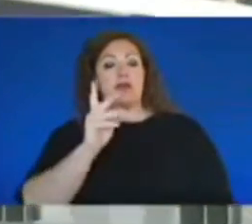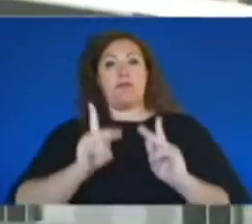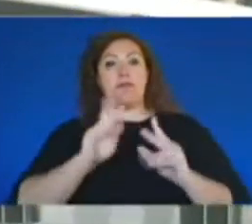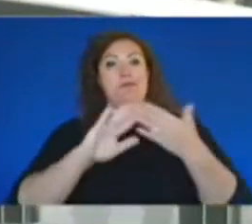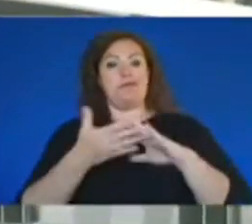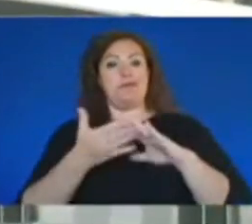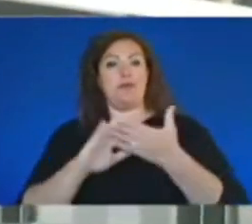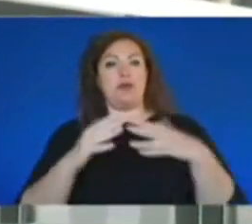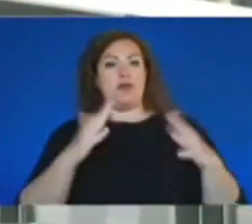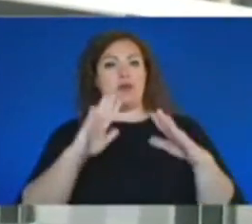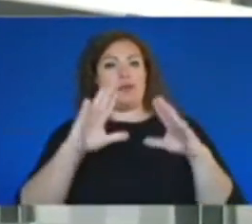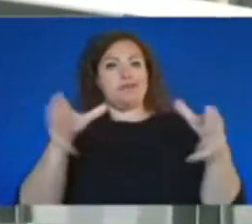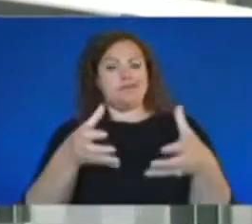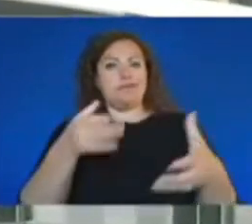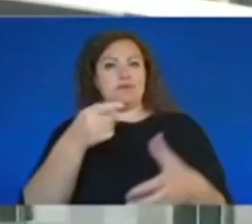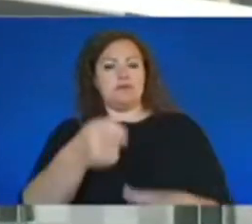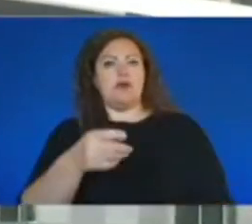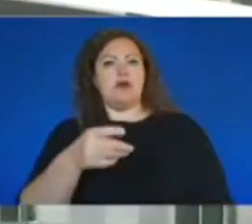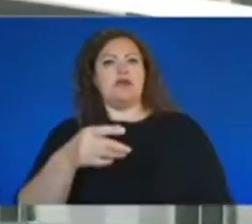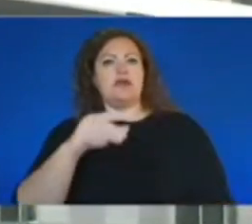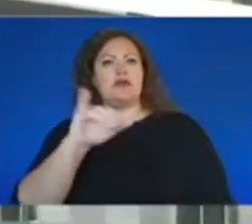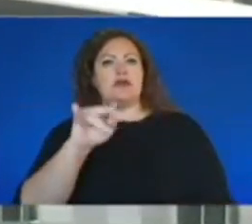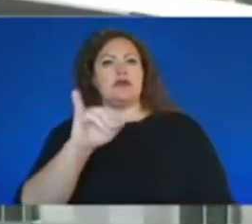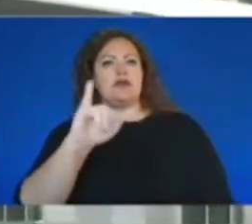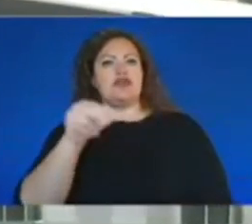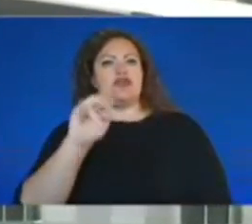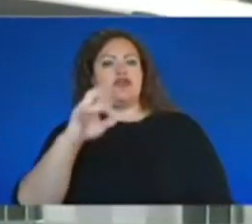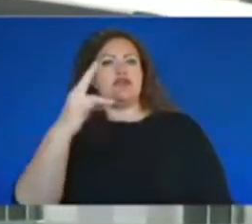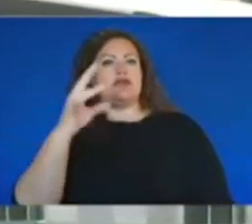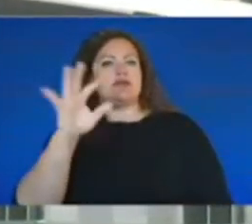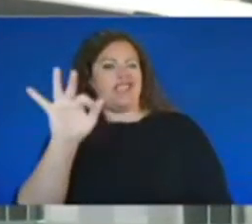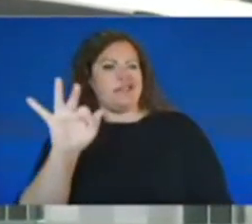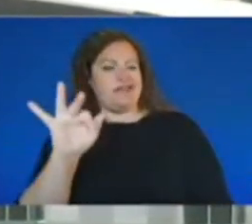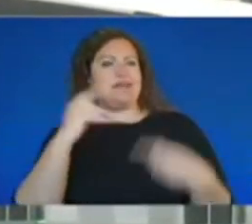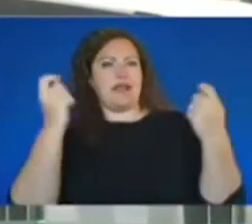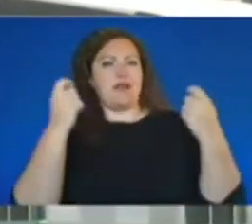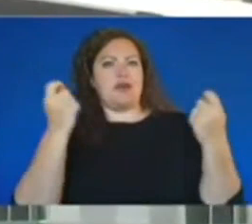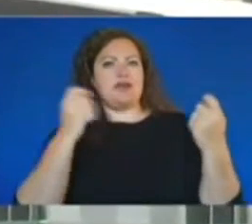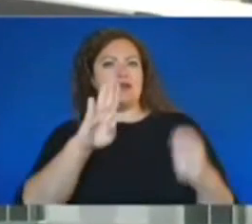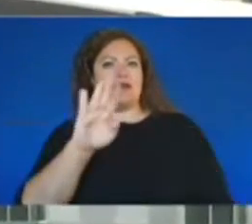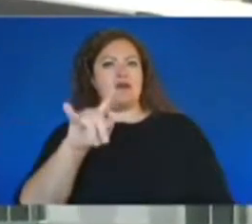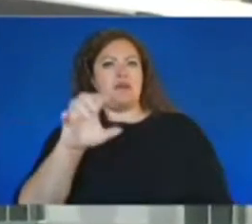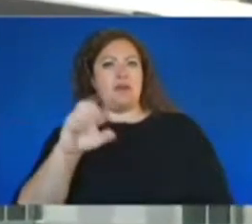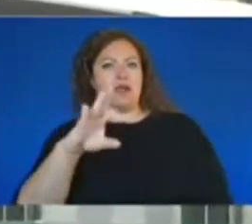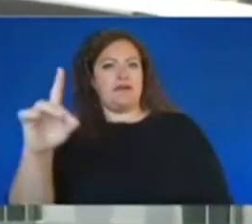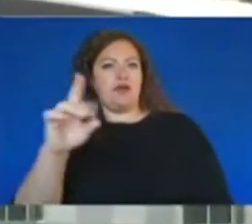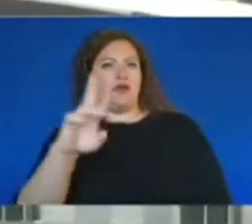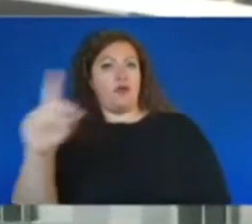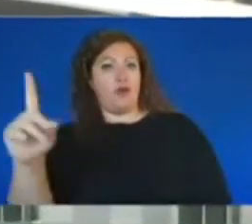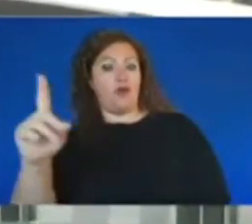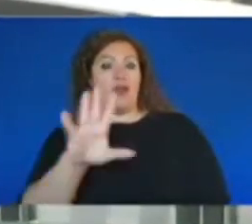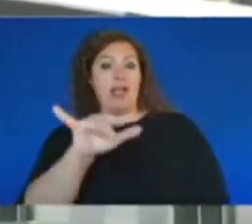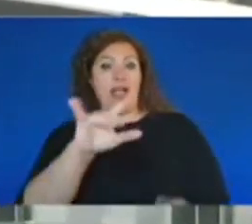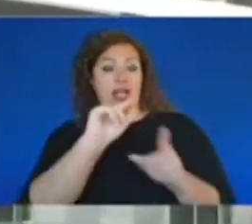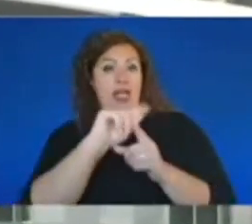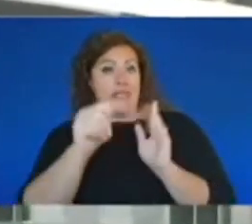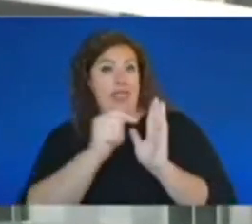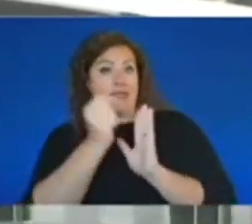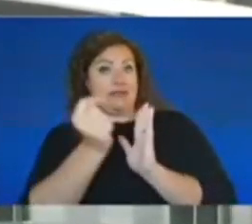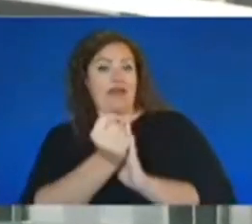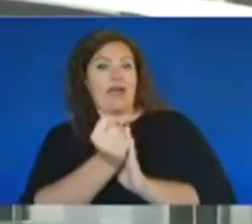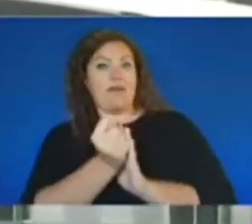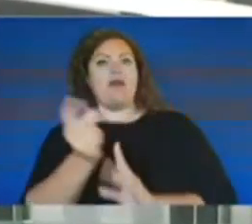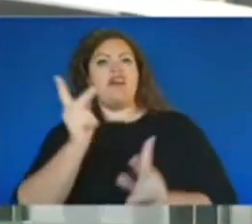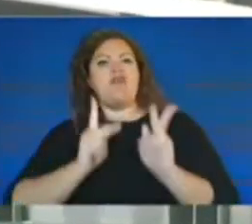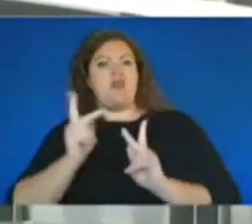celebration on Beatty's Ford Road. During this time, several individuals within the crowd opened fire killing four of our neighbors, wounding